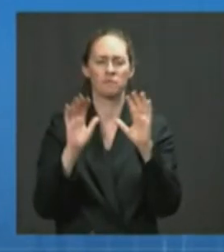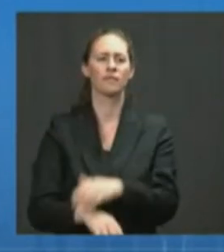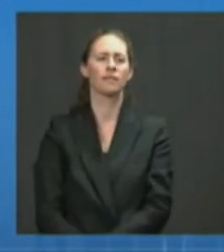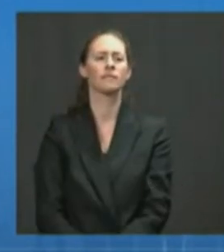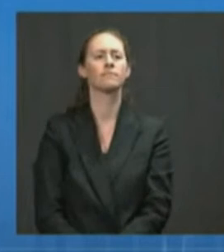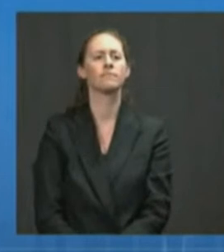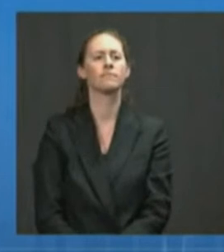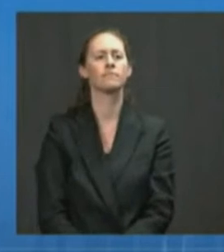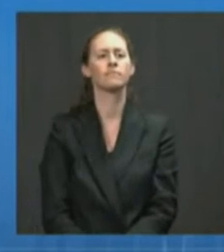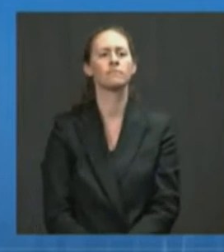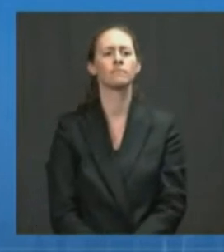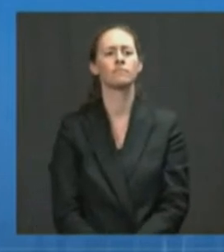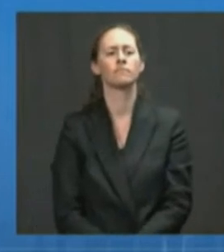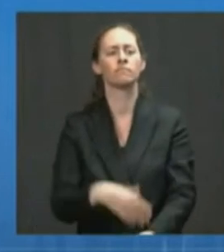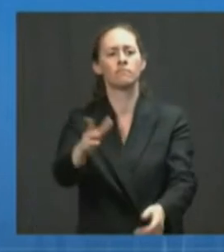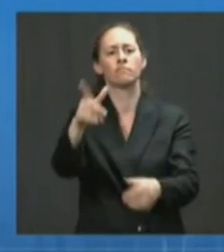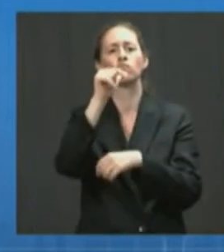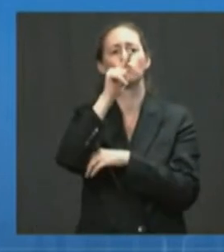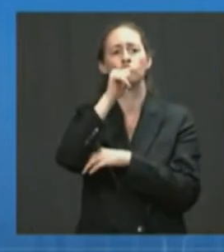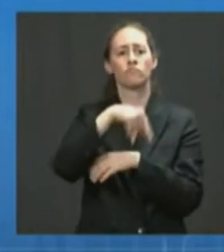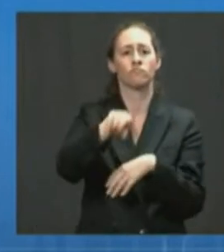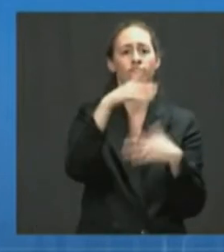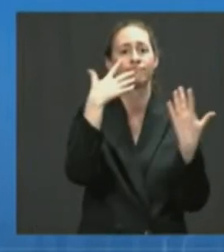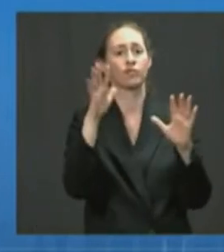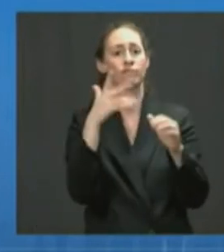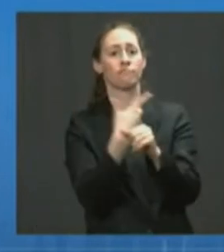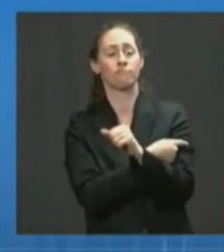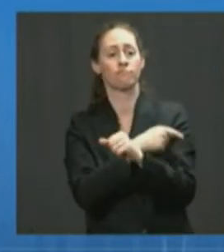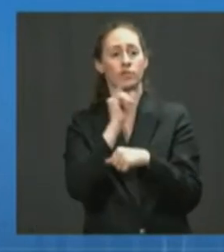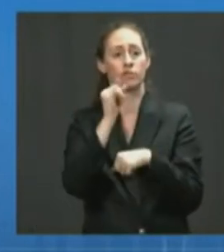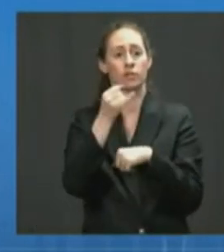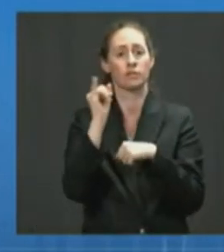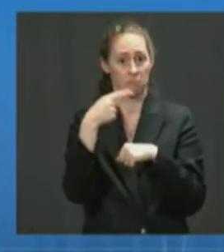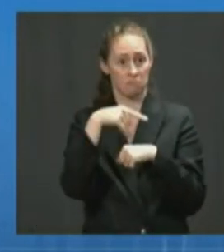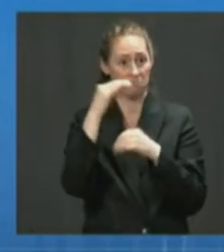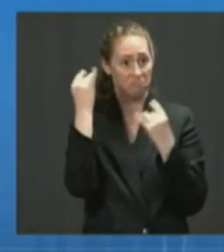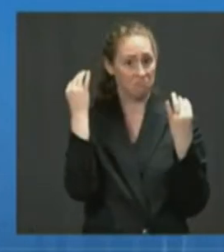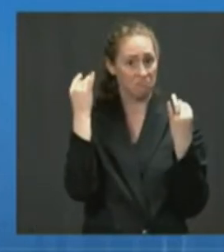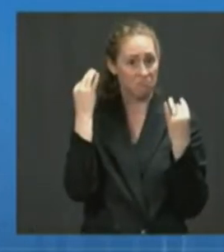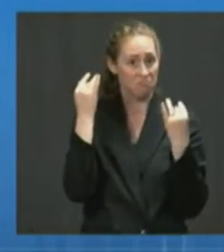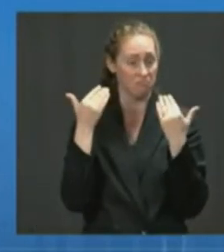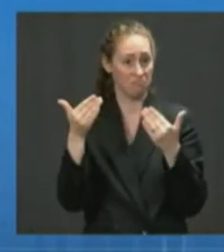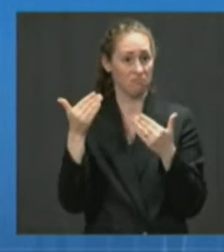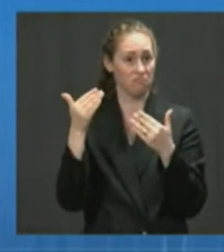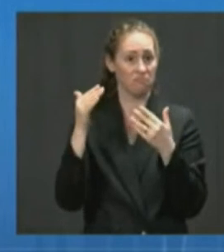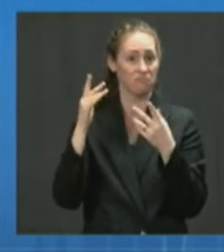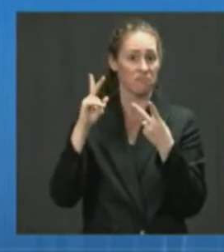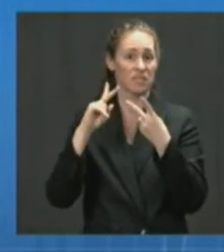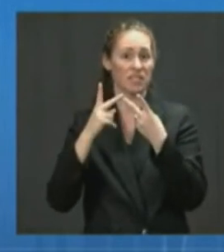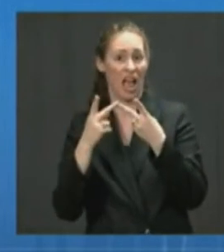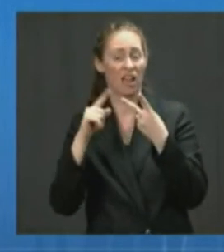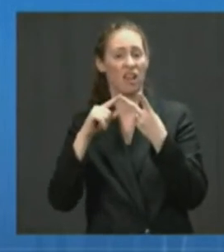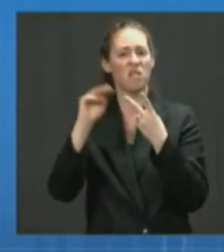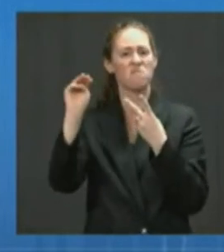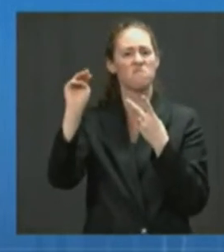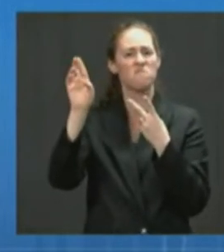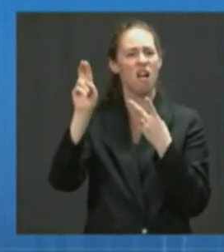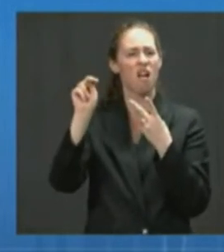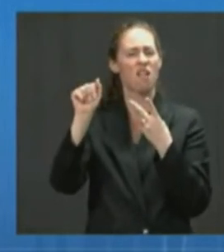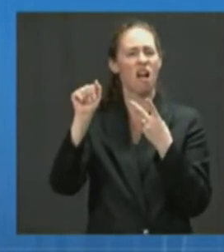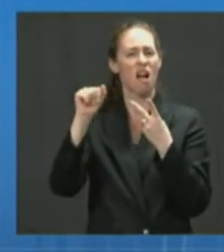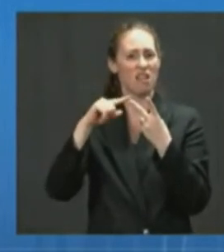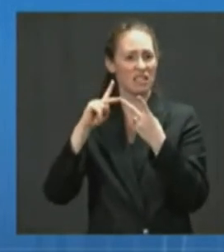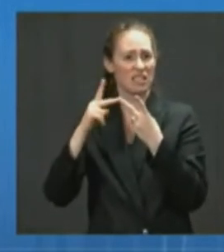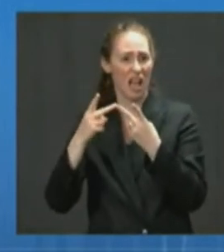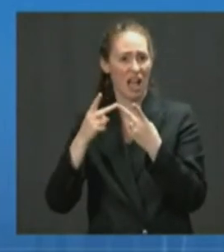vaccine are wondering if they can or should get an MRNA booster. I know it's not recommended at this time, but are you recommending